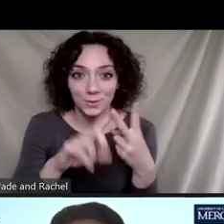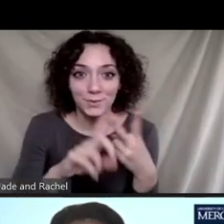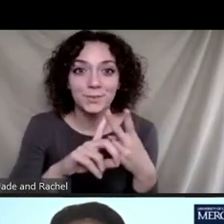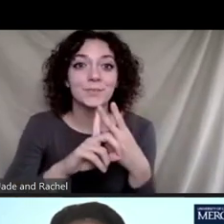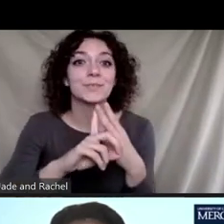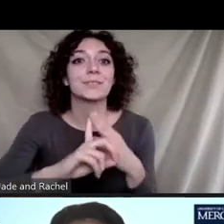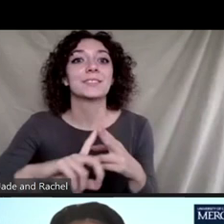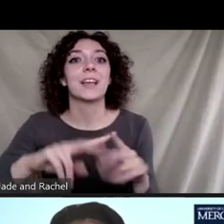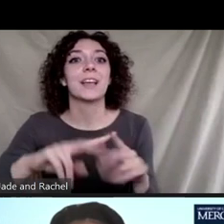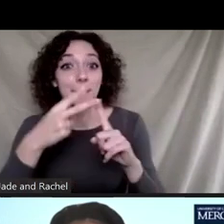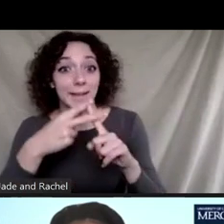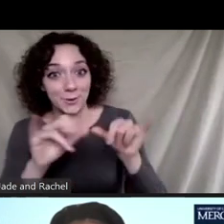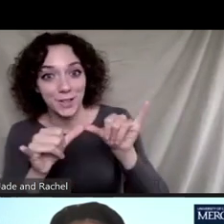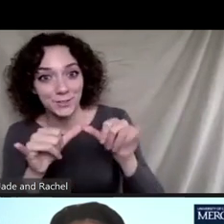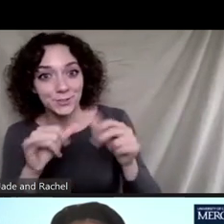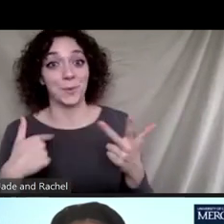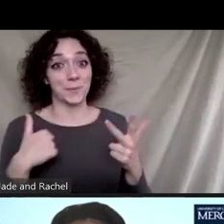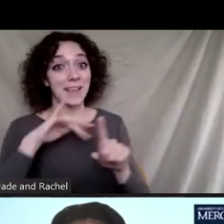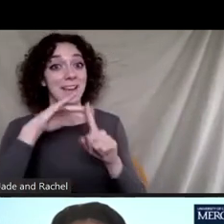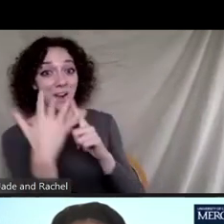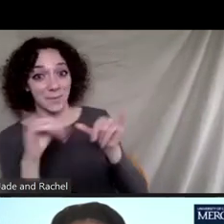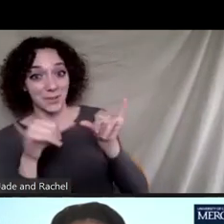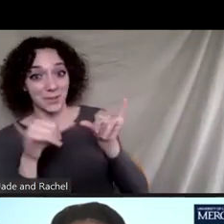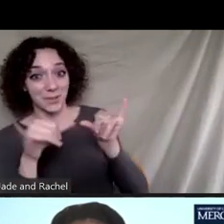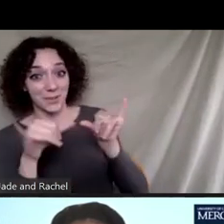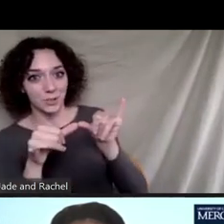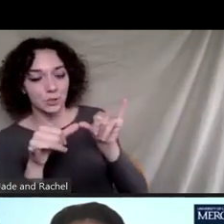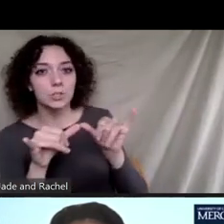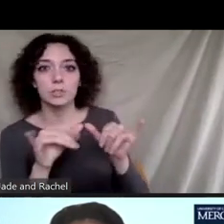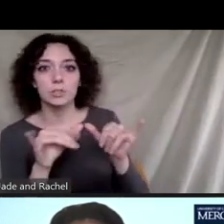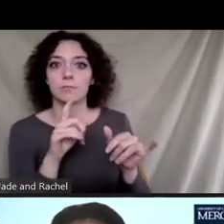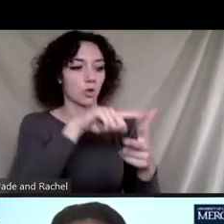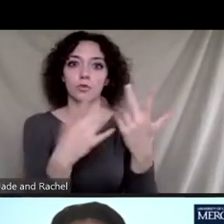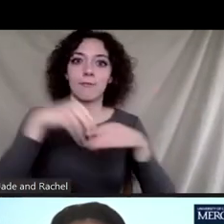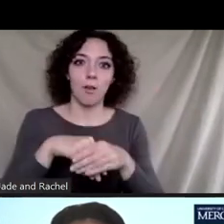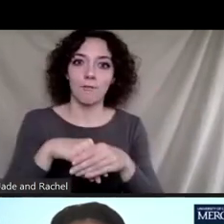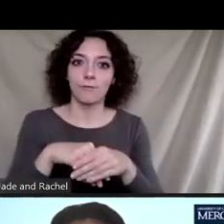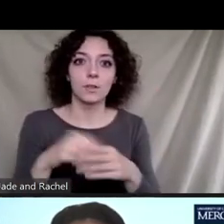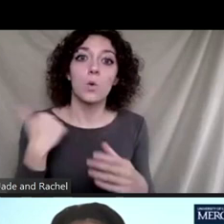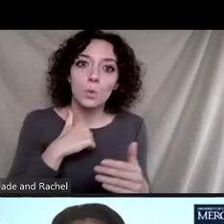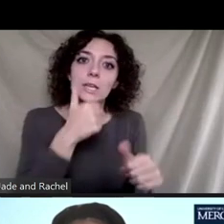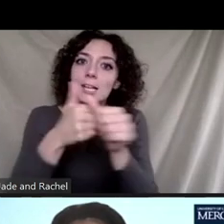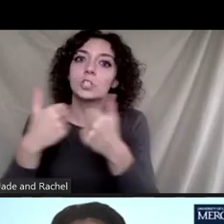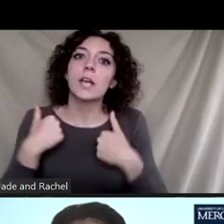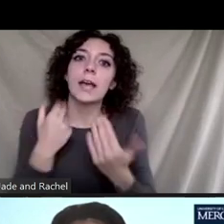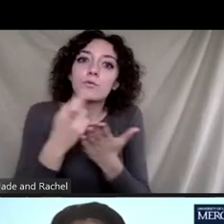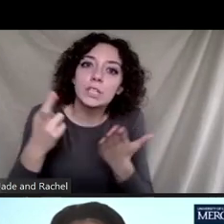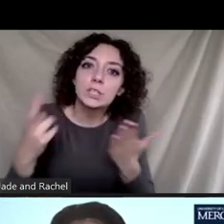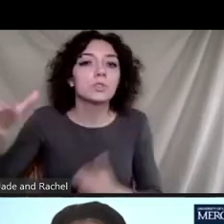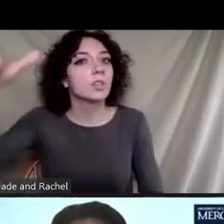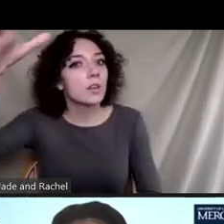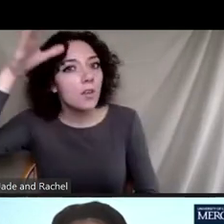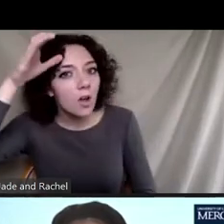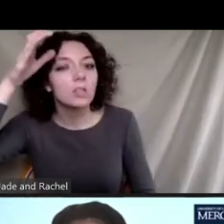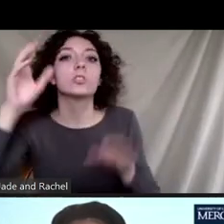and me an environmental engineer. And it's solely based that we all had resources and instruments and